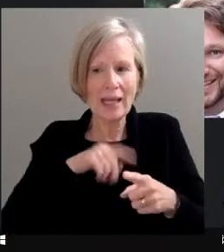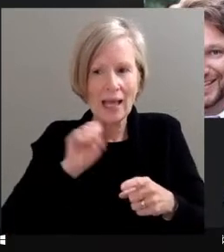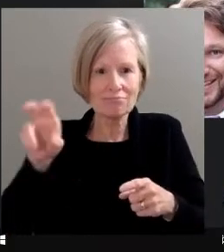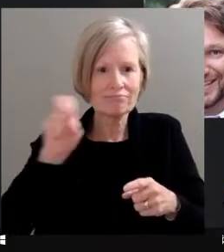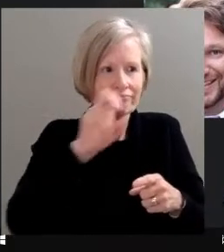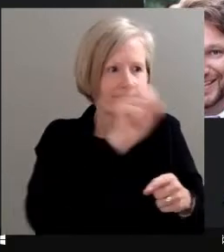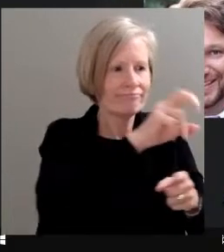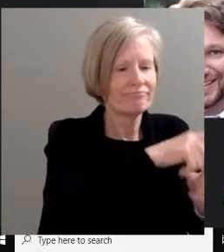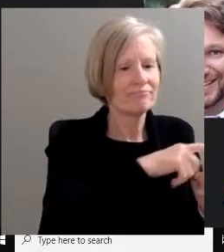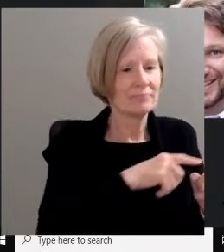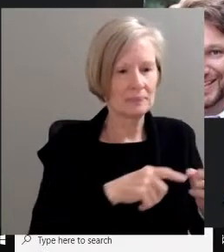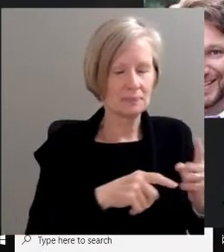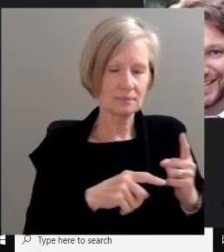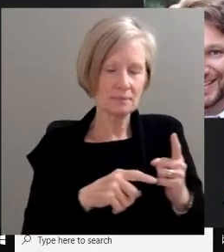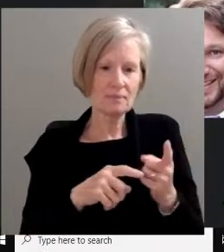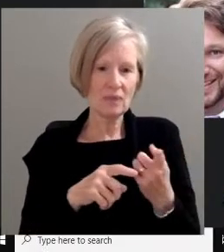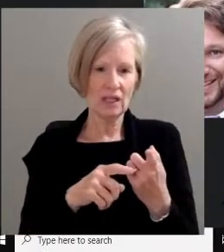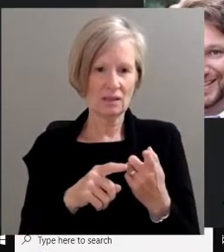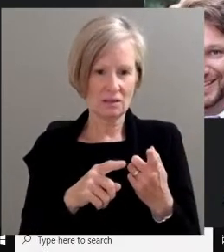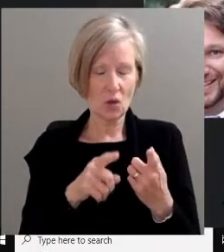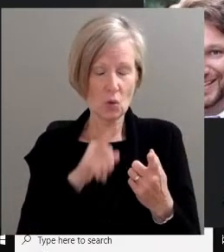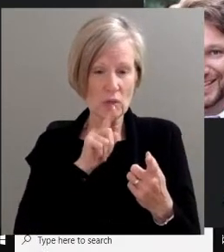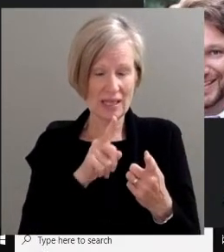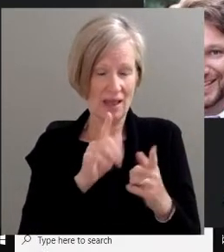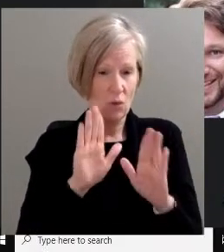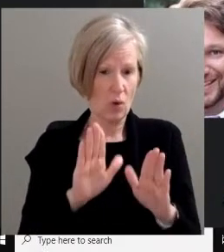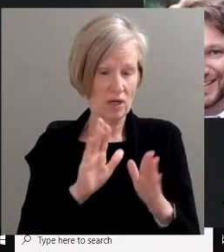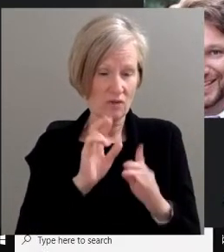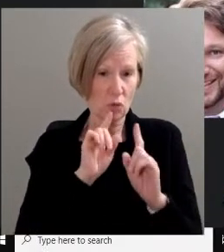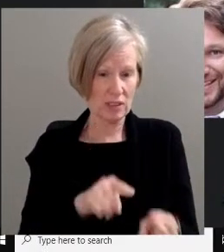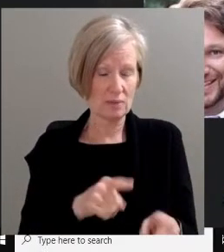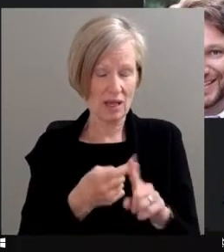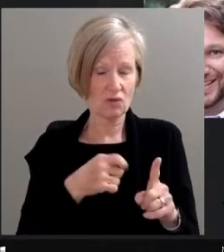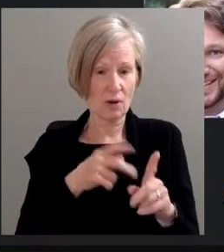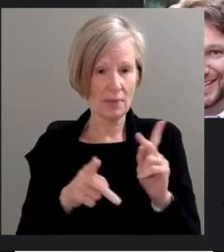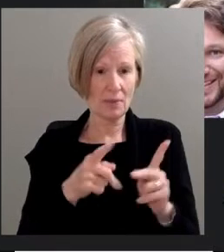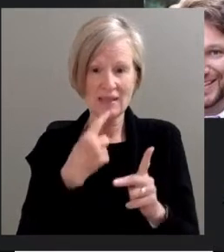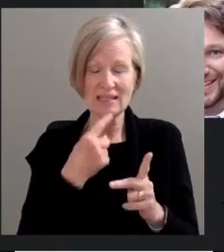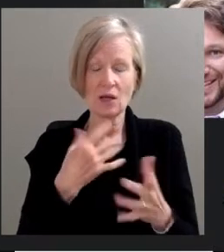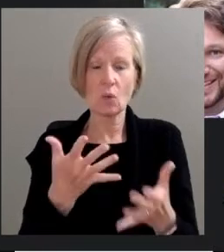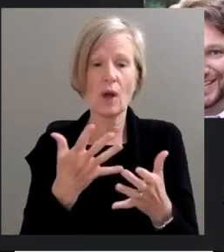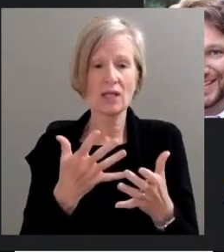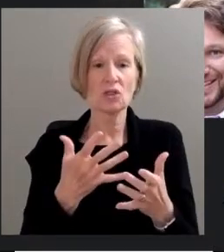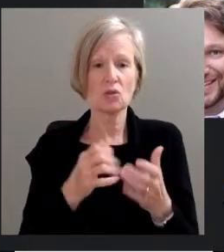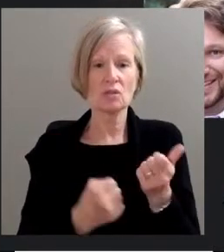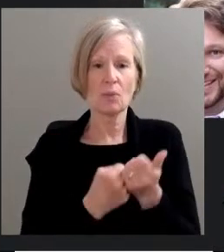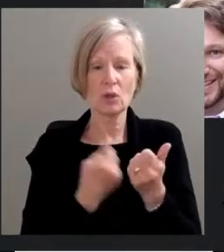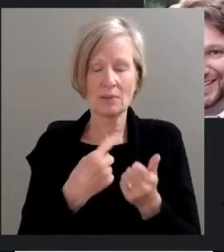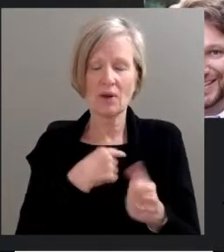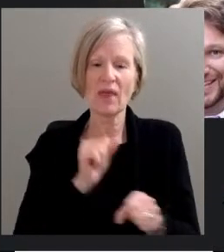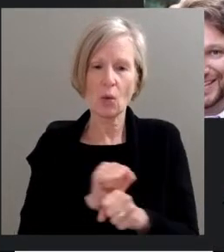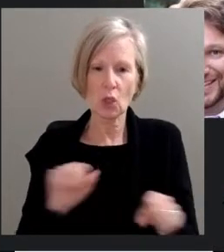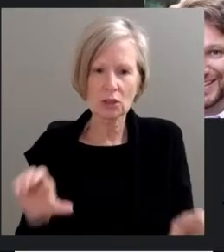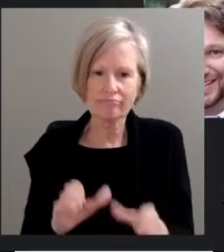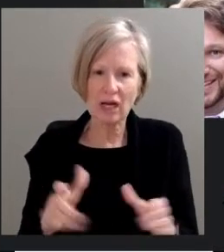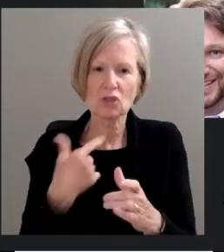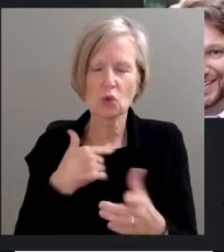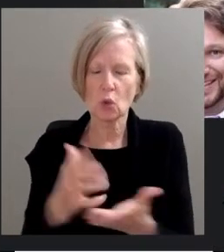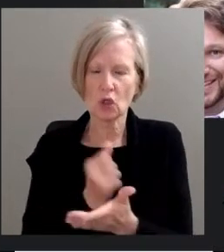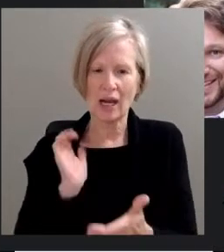conclusion, I've had a great response from individuals who say, we want to support a candidate who works hard to earn our vote. Thank you.